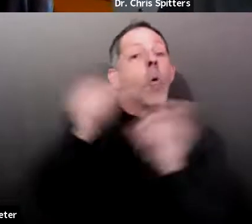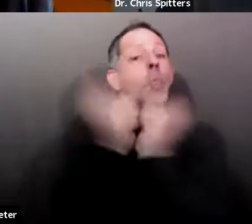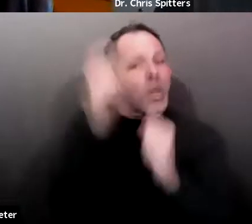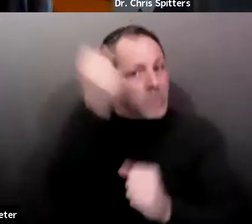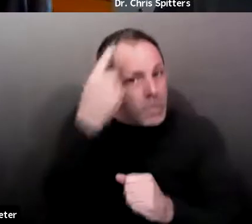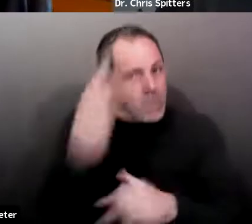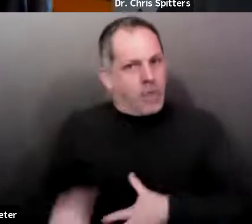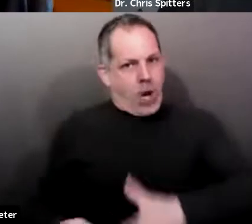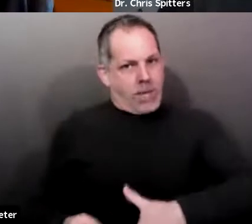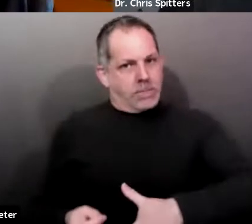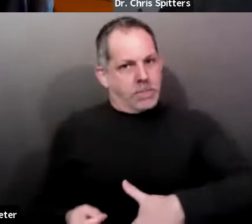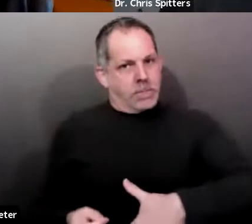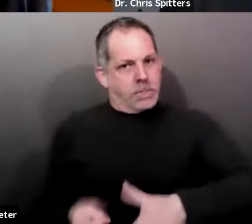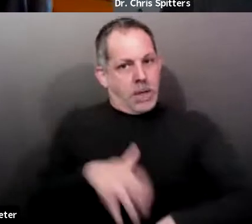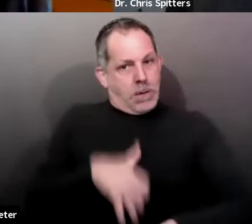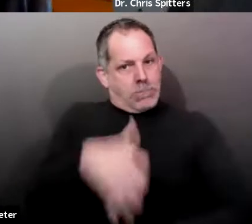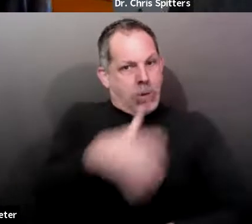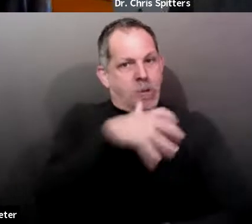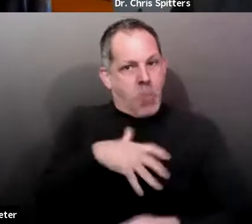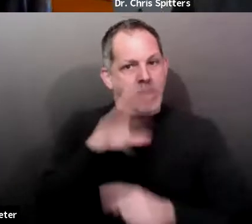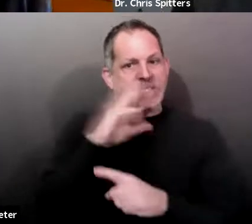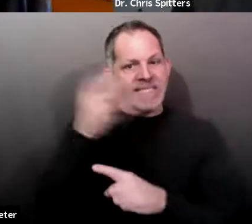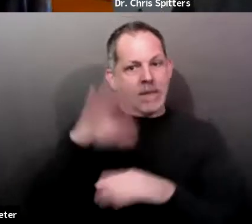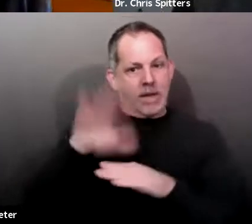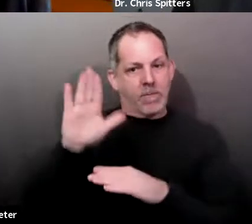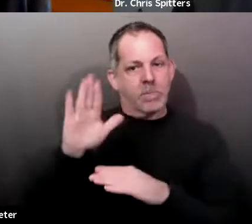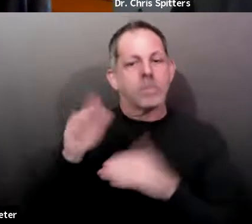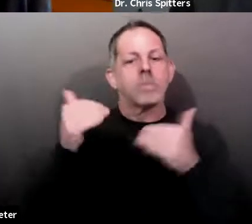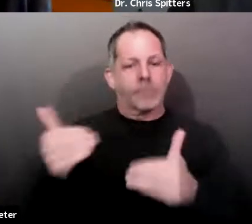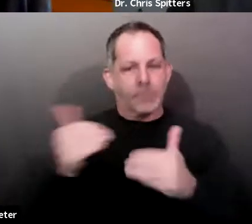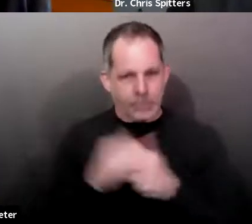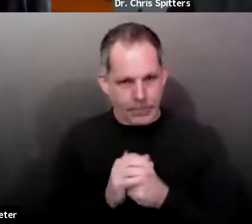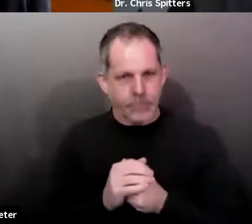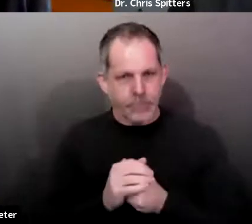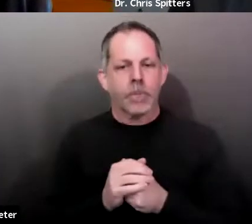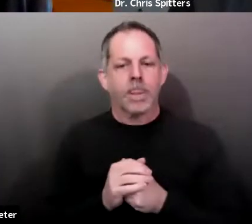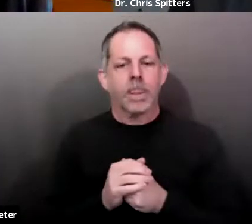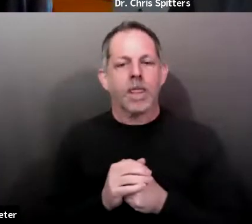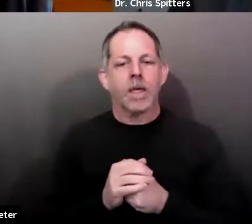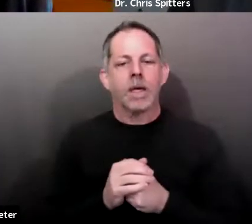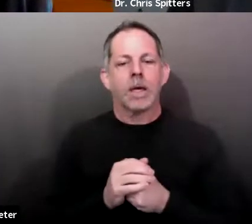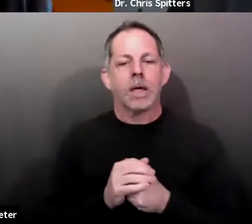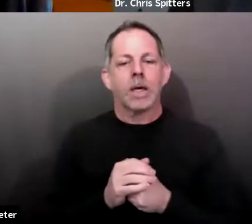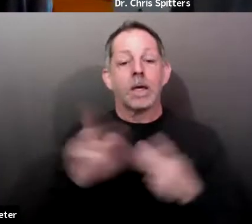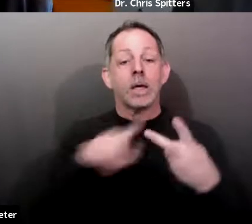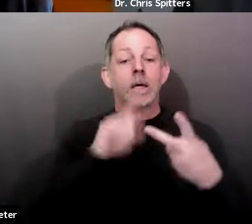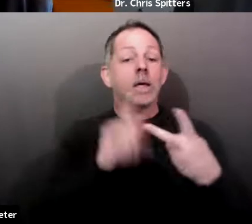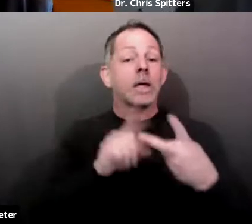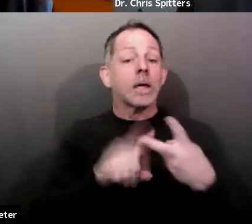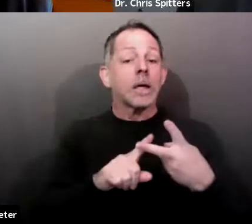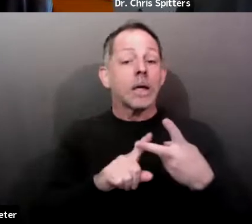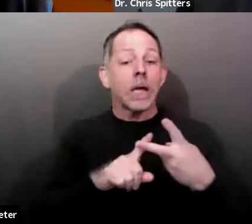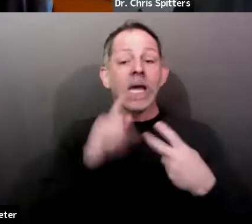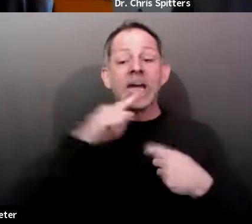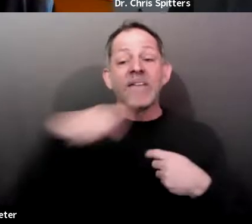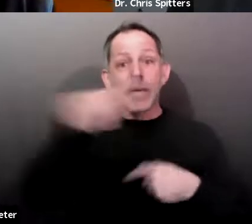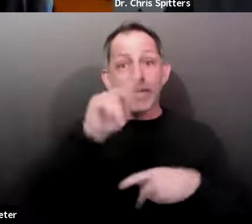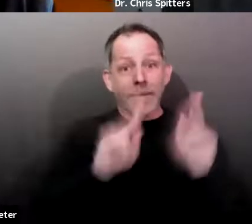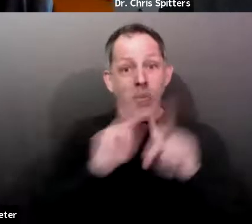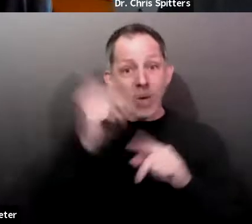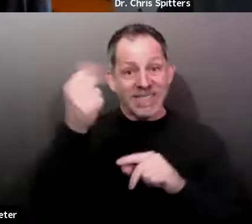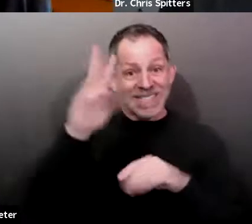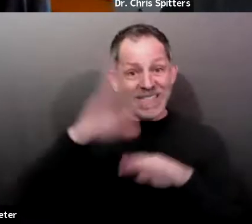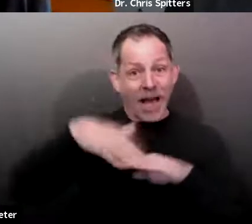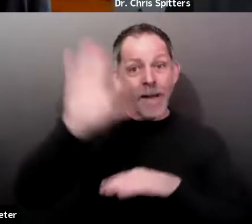16 or older who have a disability that puts them at higher risk. Qualifying disabilities include, but are not necessarily